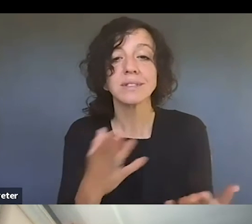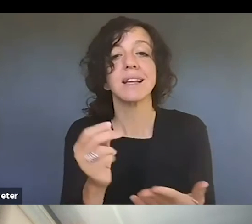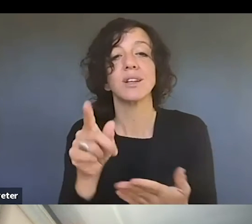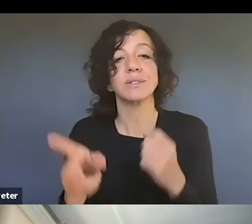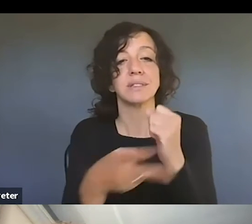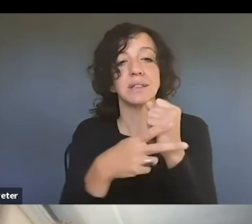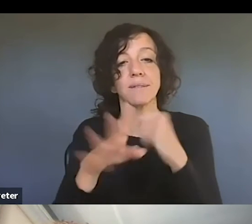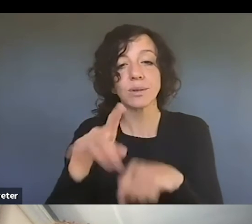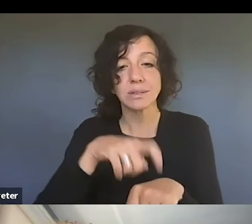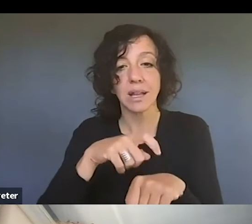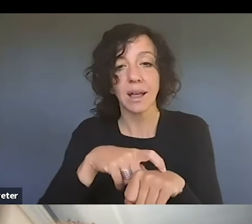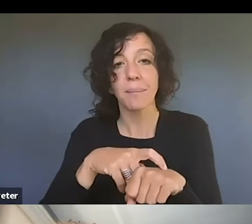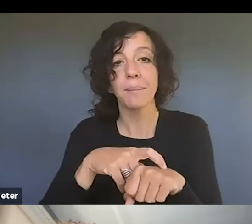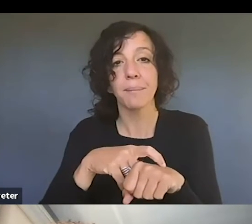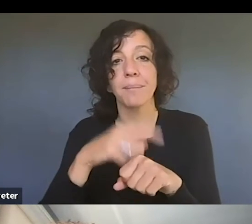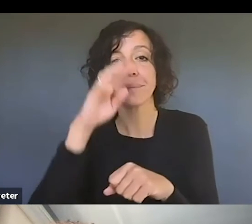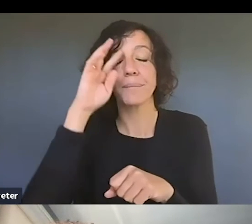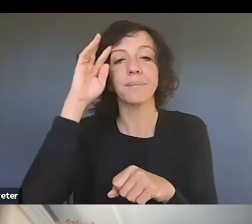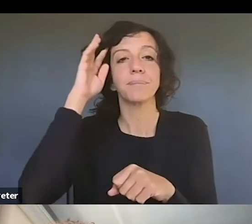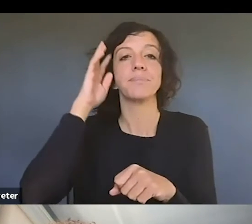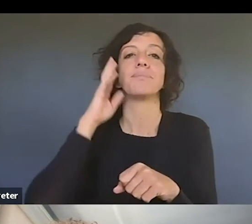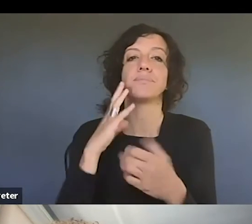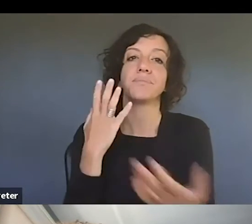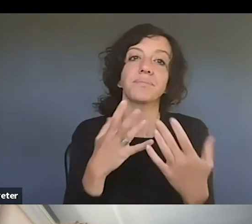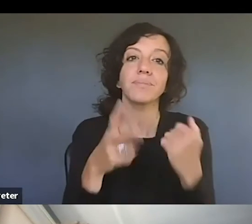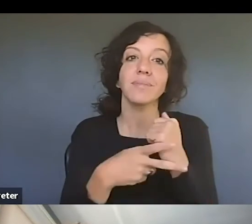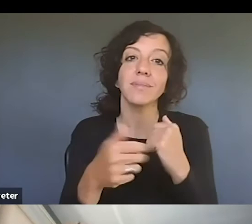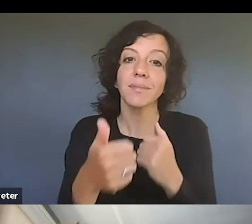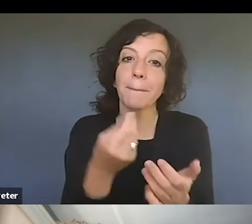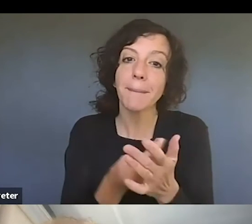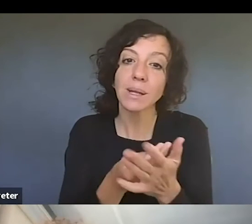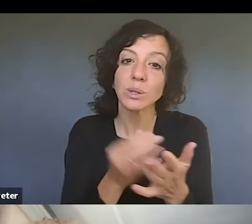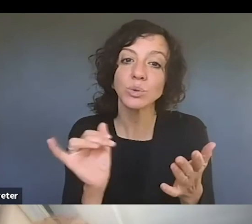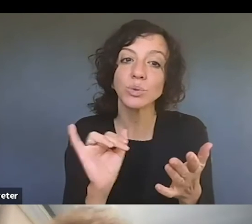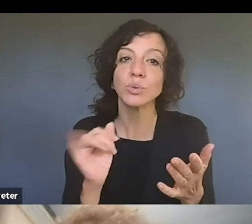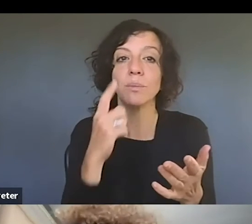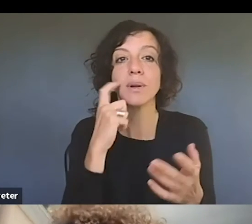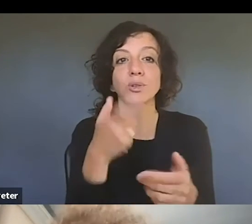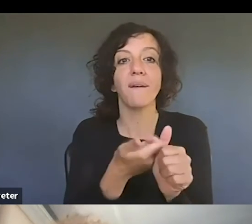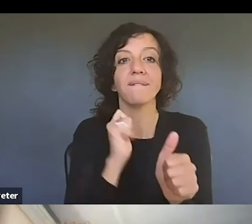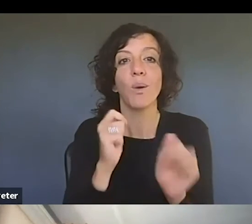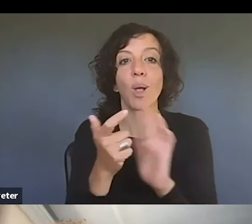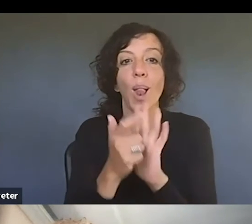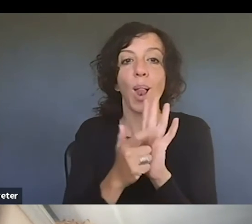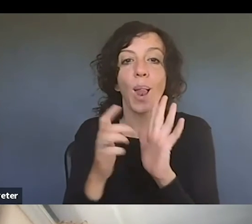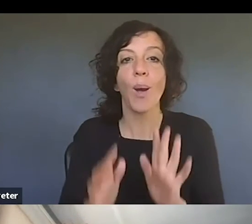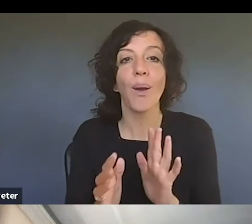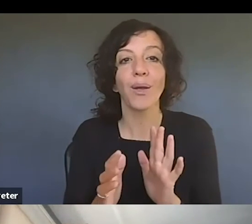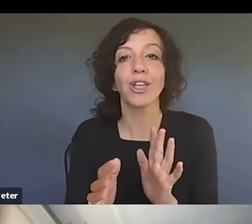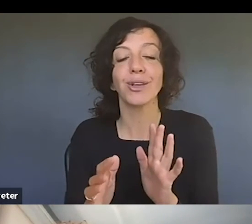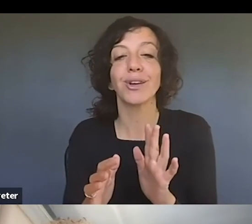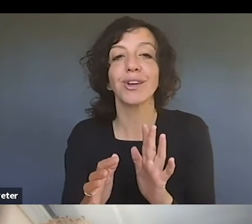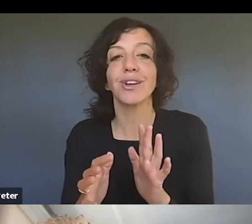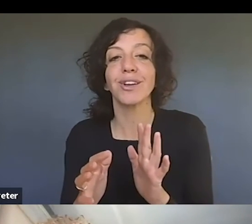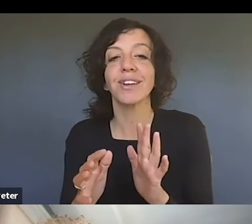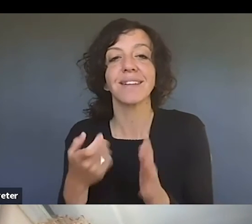through waiting for office correspondence. Perhaps you save yourself some money by avoiding a refusal for something that was